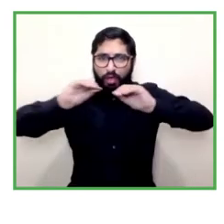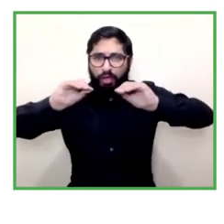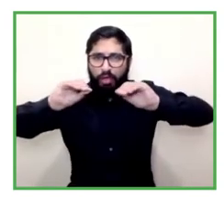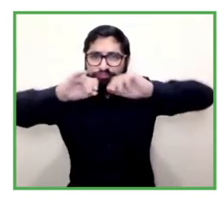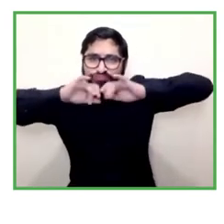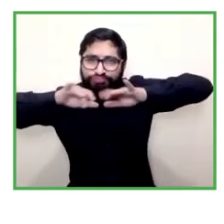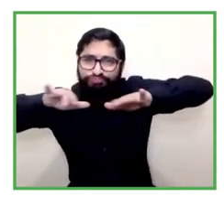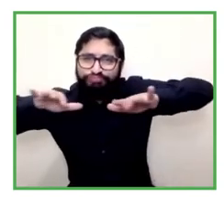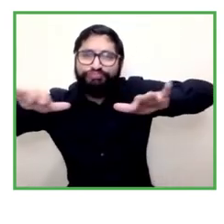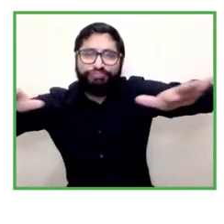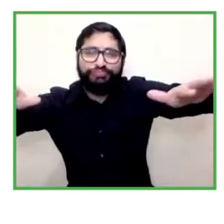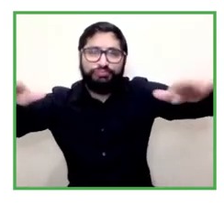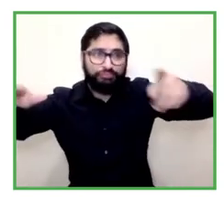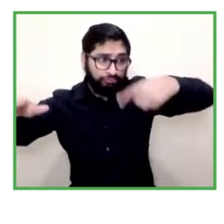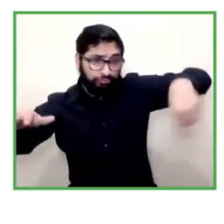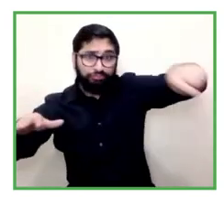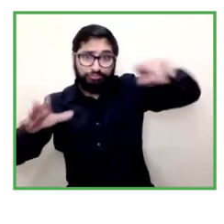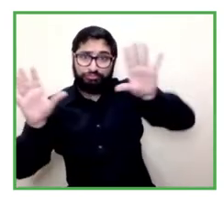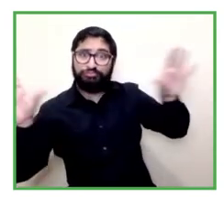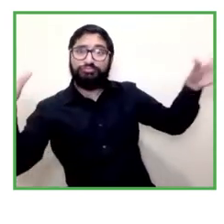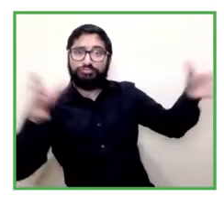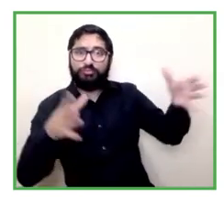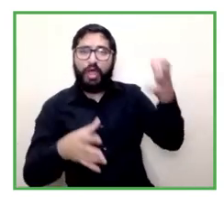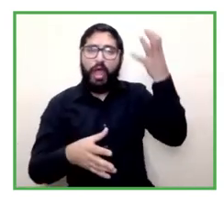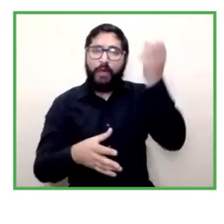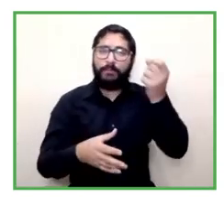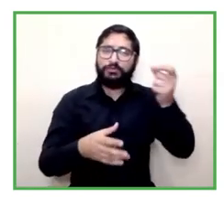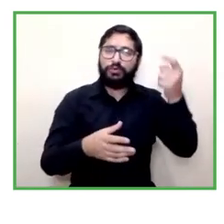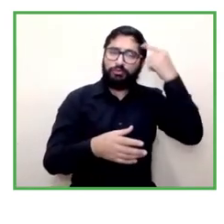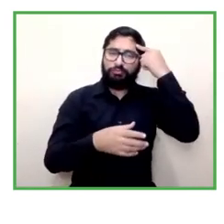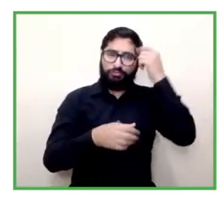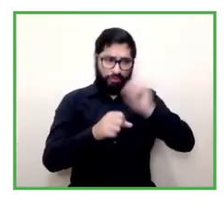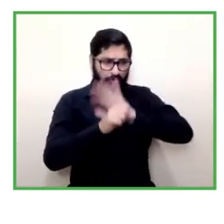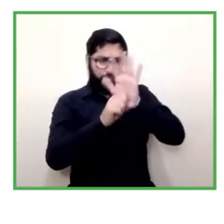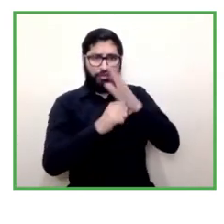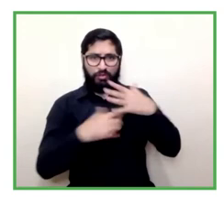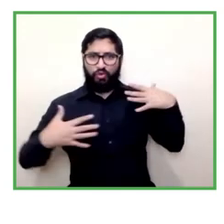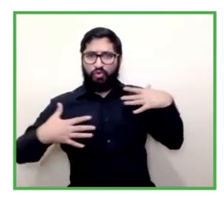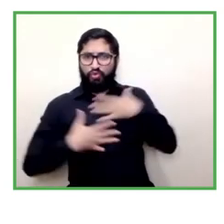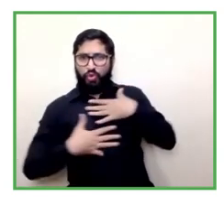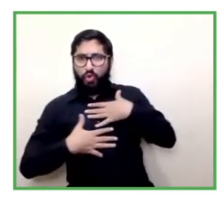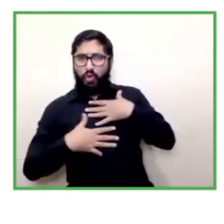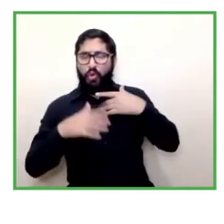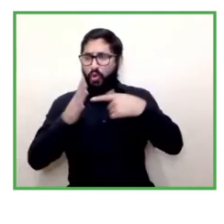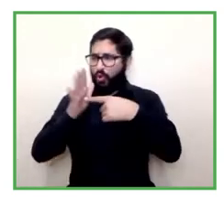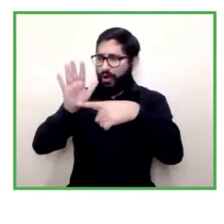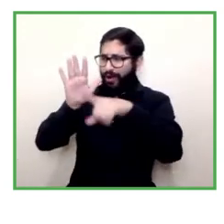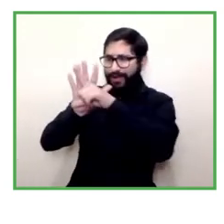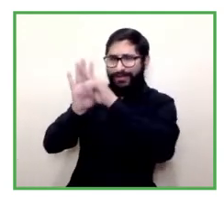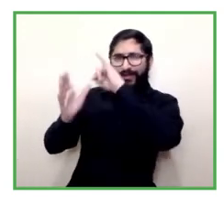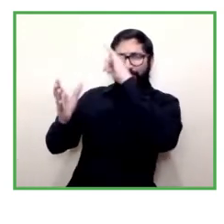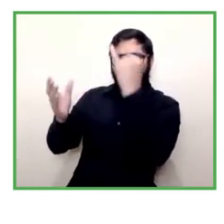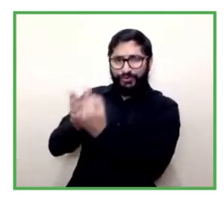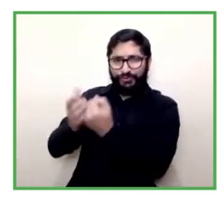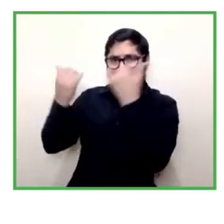who've thought that with the pandemic and with this uh low rates the inclusion law is suspended